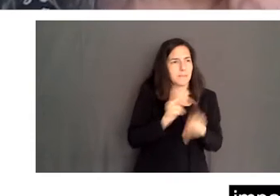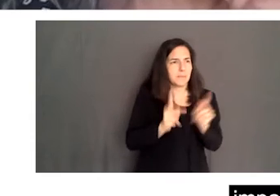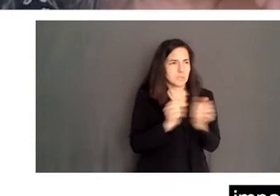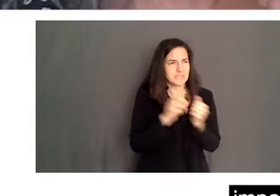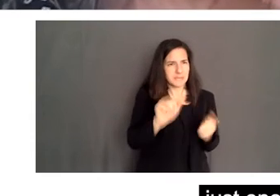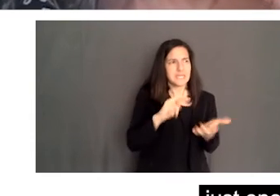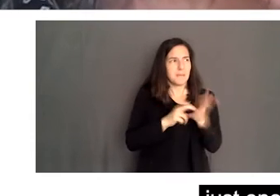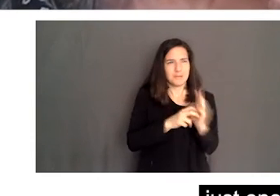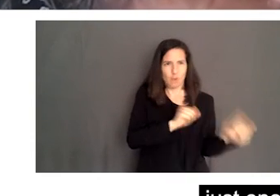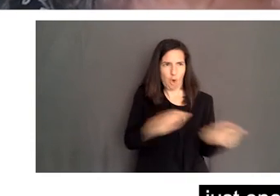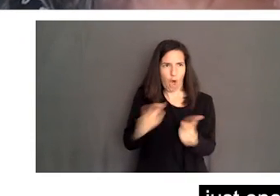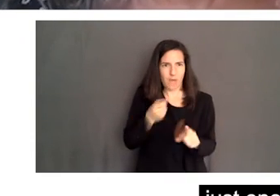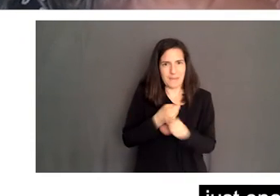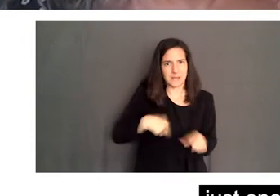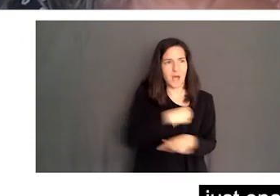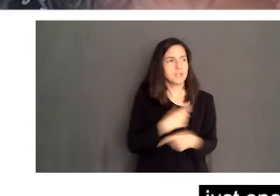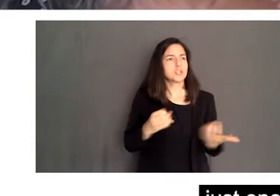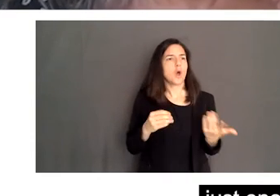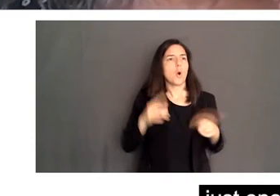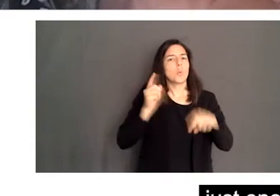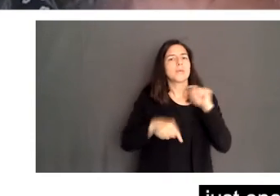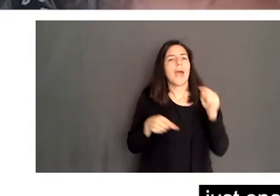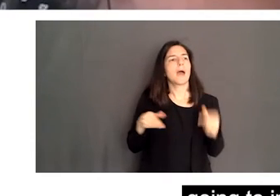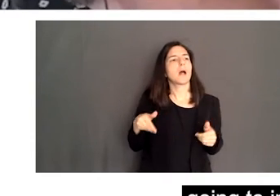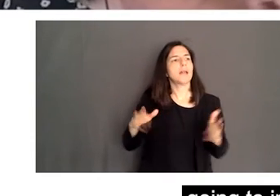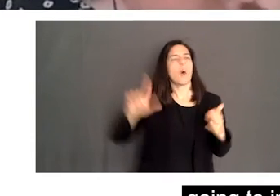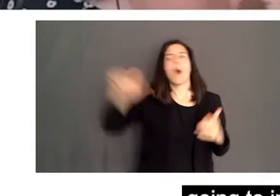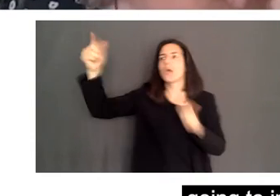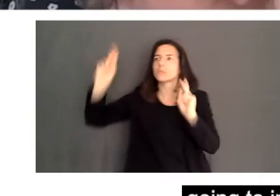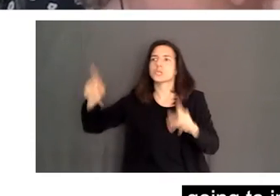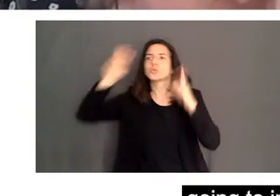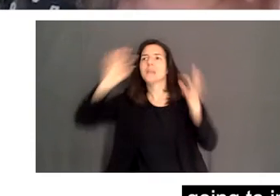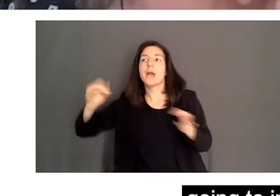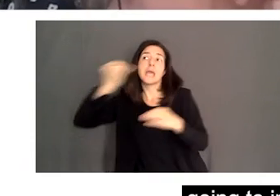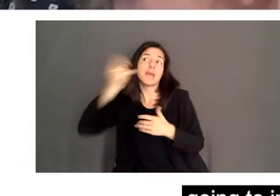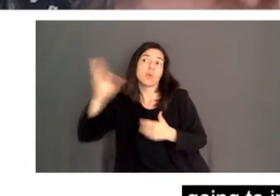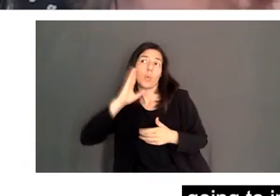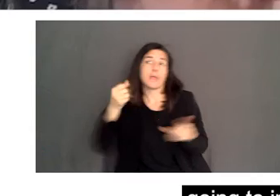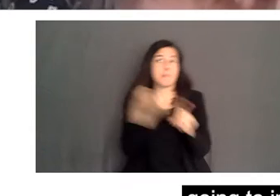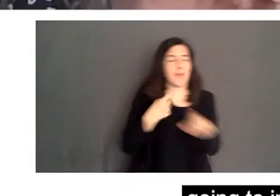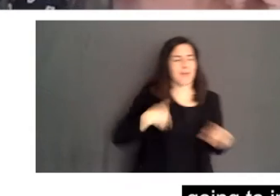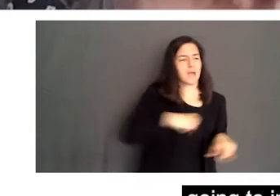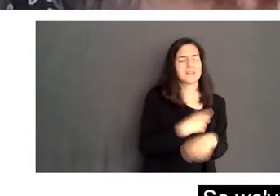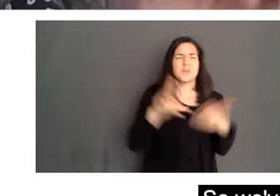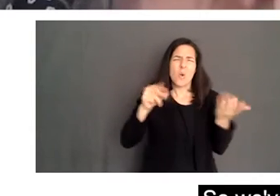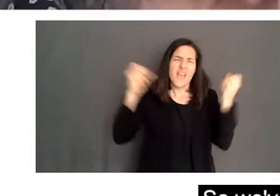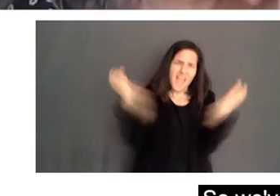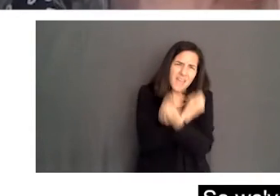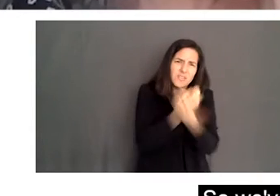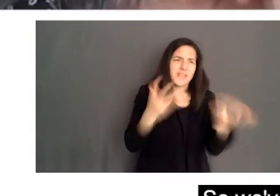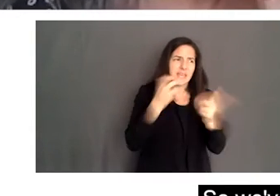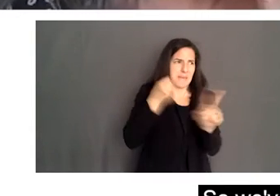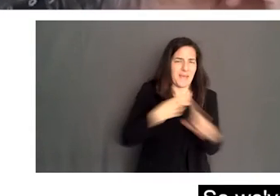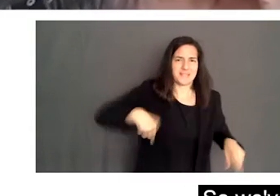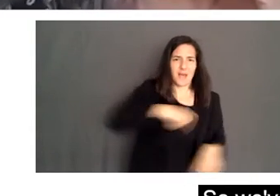So, it's not just enough that somebody else decide if this is going to impact us, because everything impacts us. So, we've really